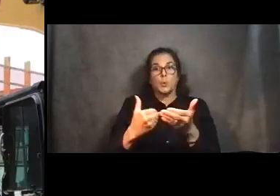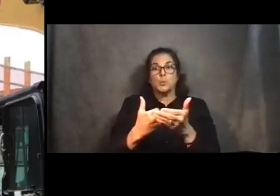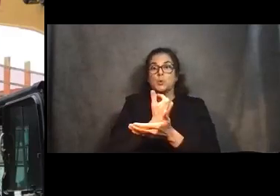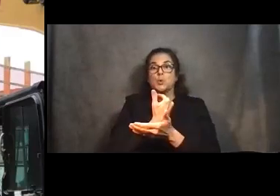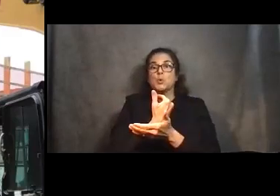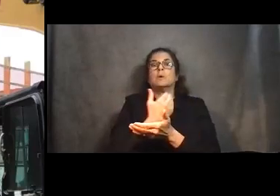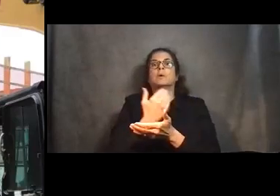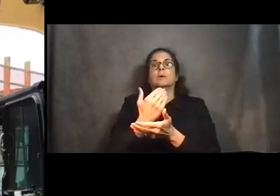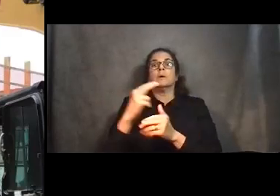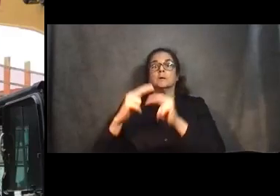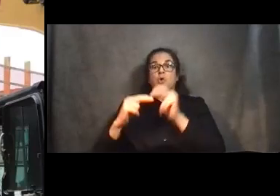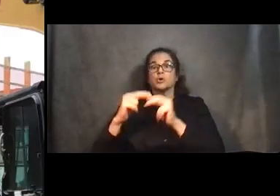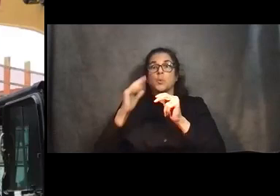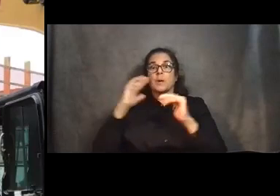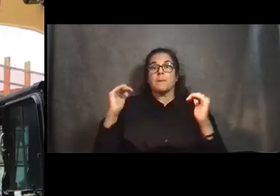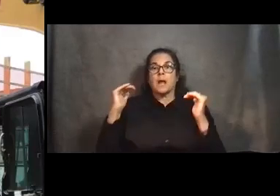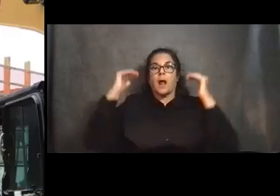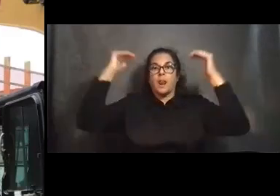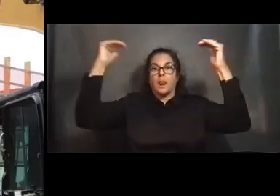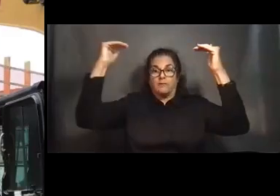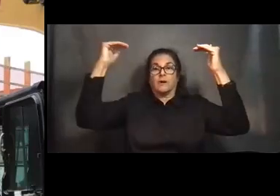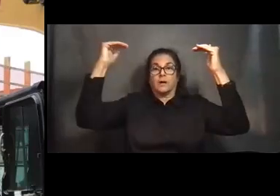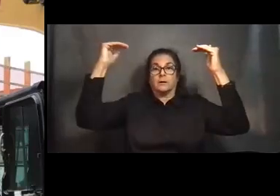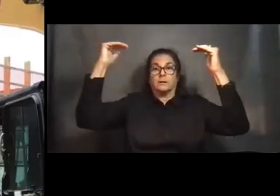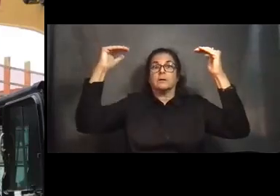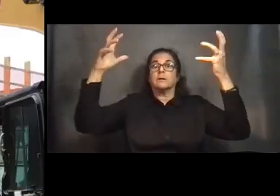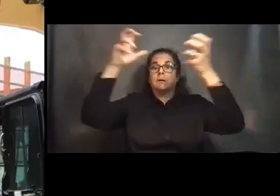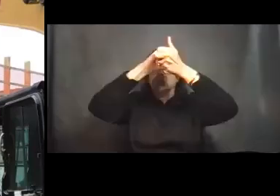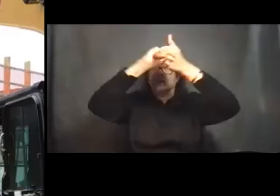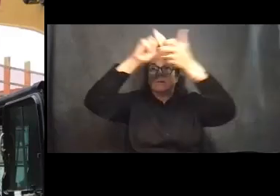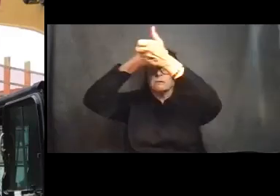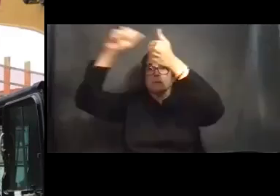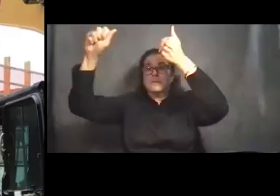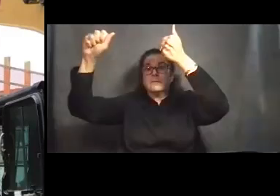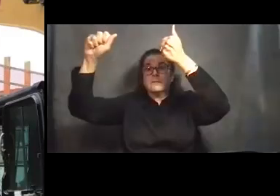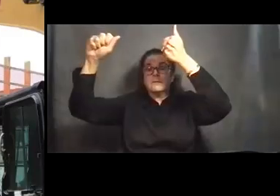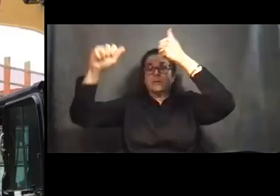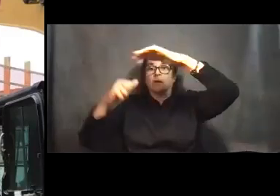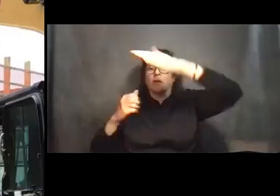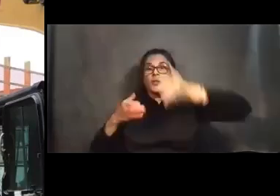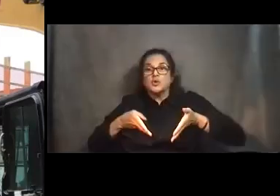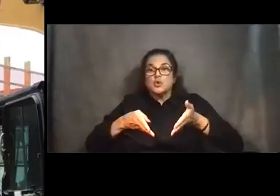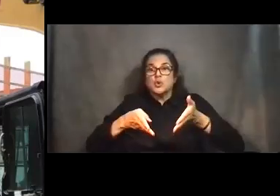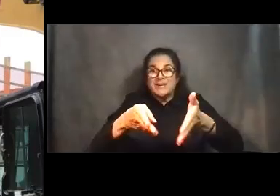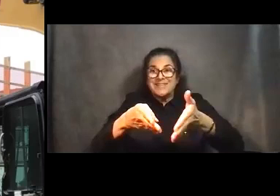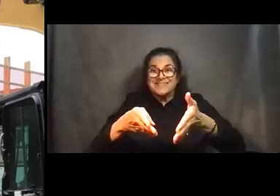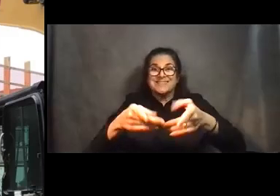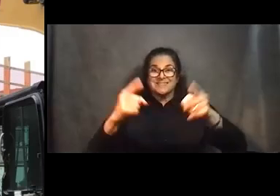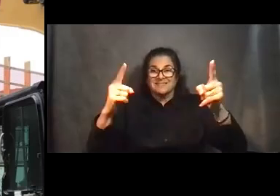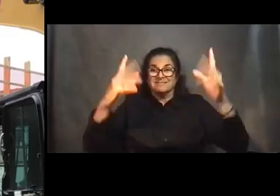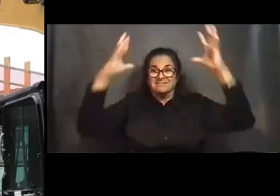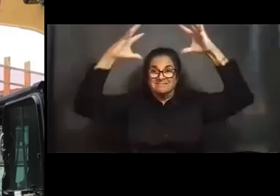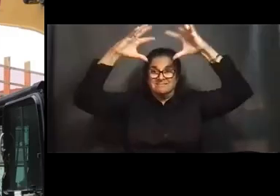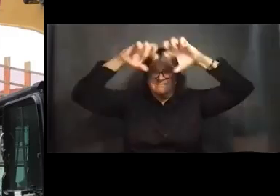elevated. So that requires us to do the demolition of various different viaducts at the cross streets. Currently we have